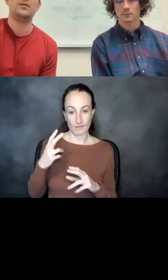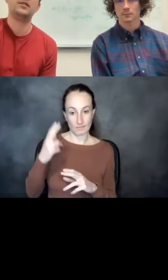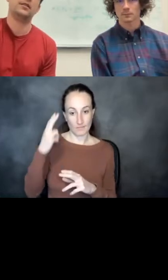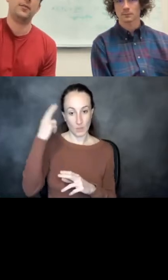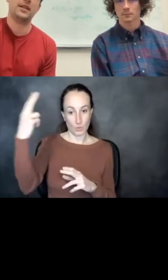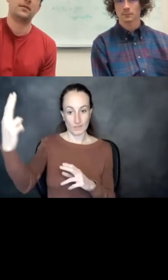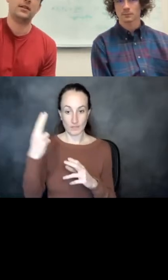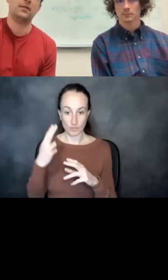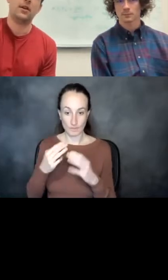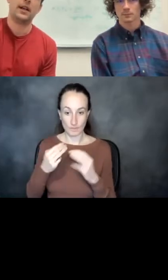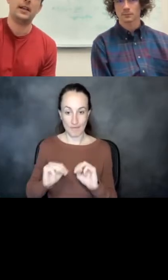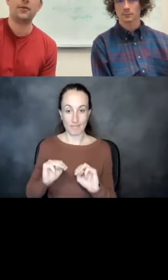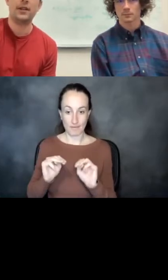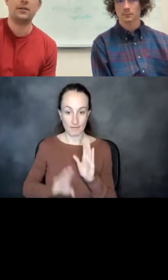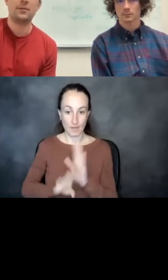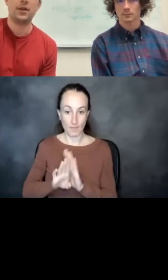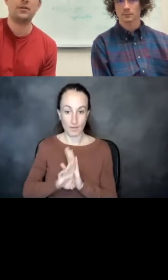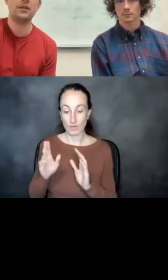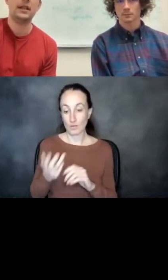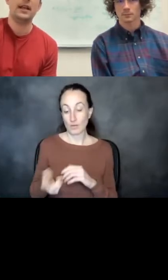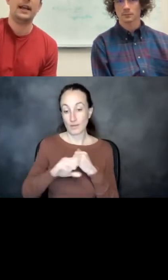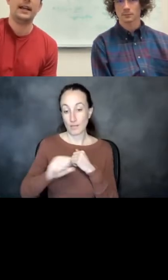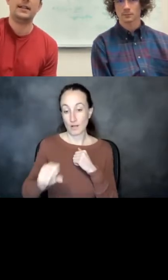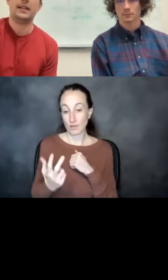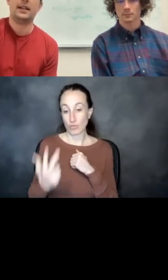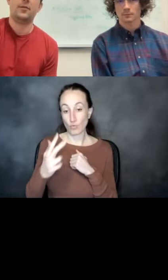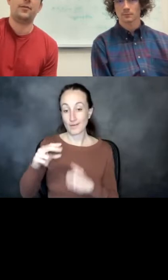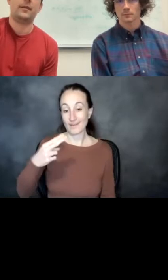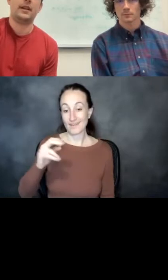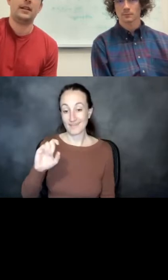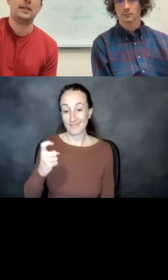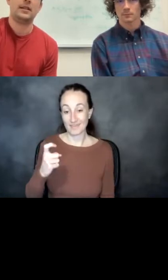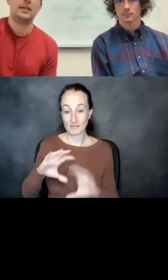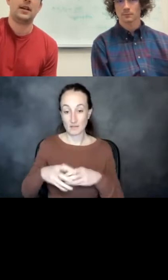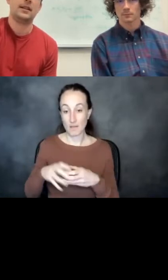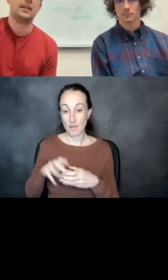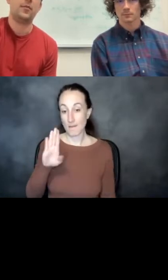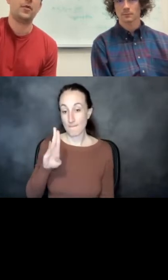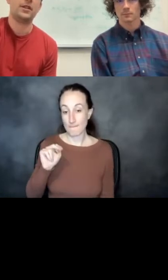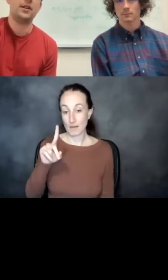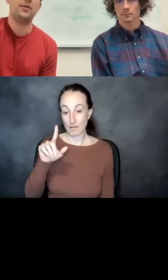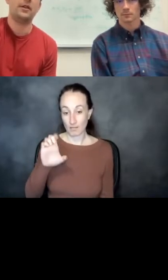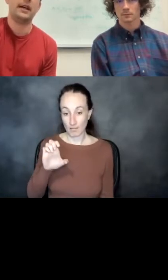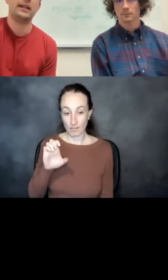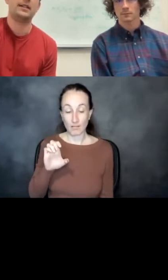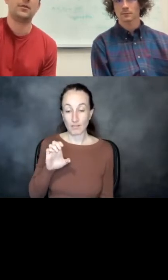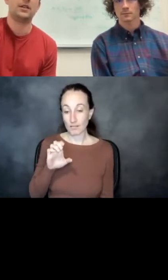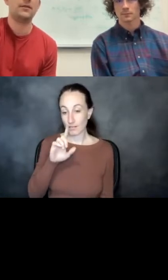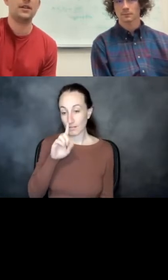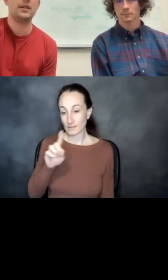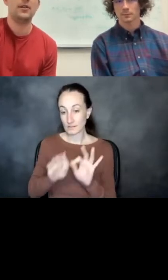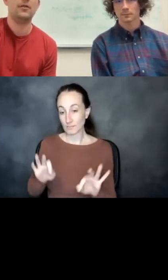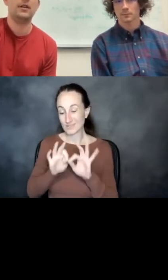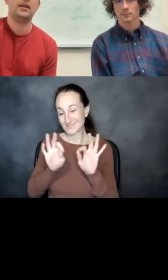It's basically an elongated 3-helix bundle. And it's, I guess, important to note that, or